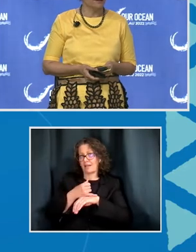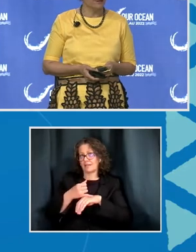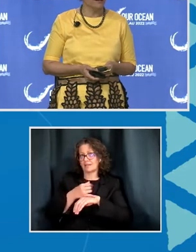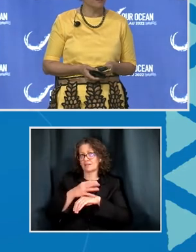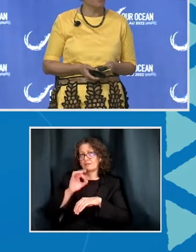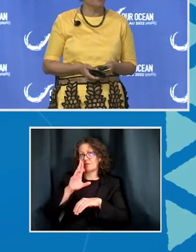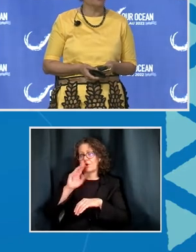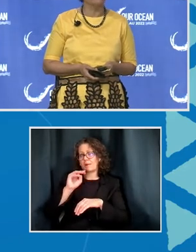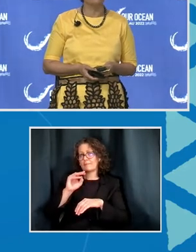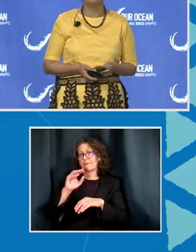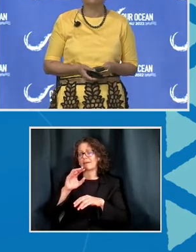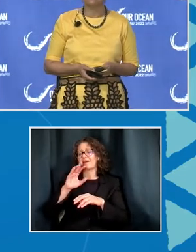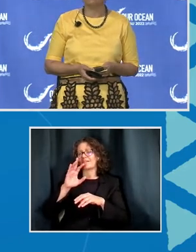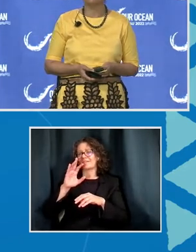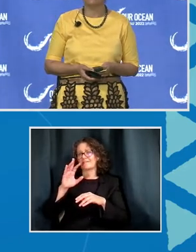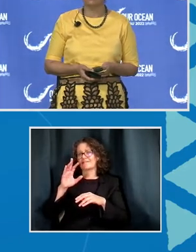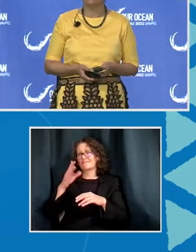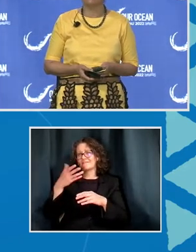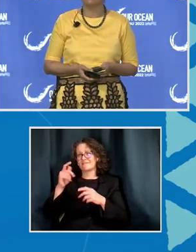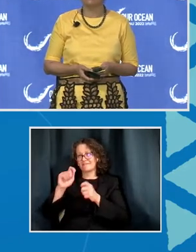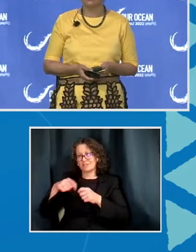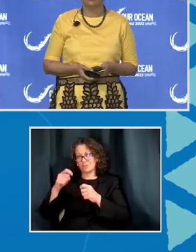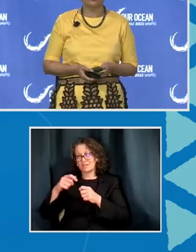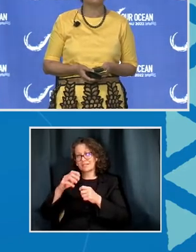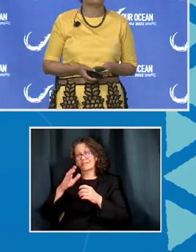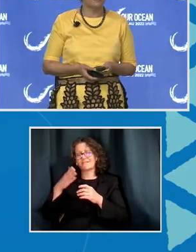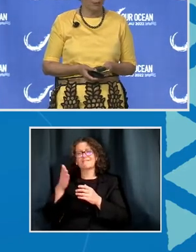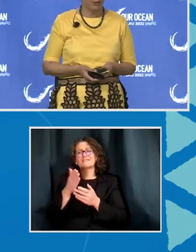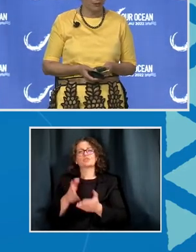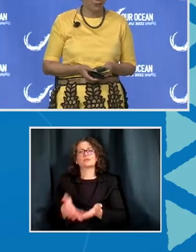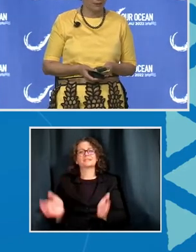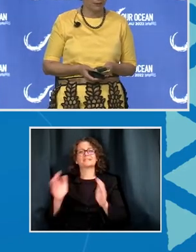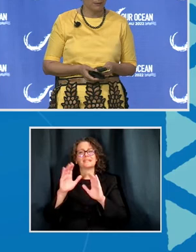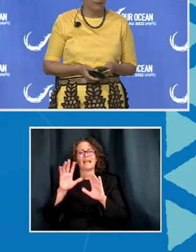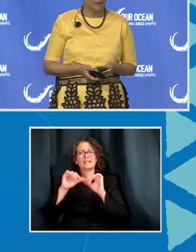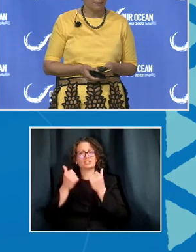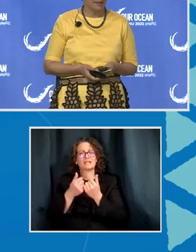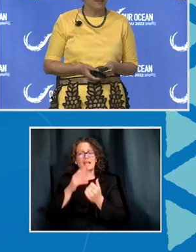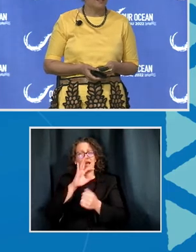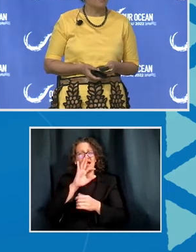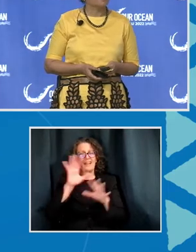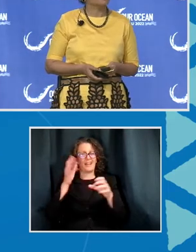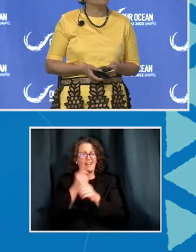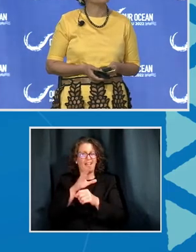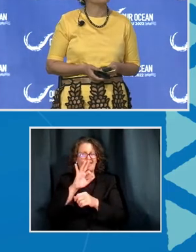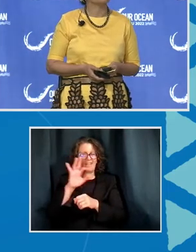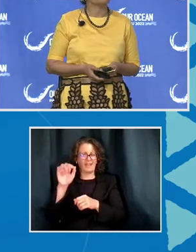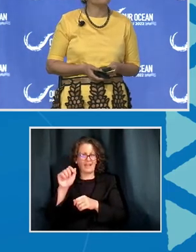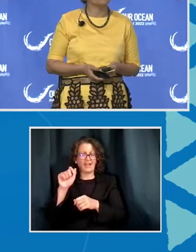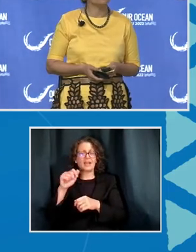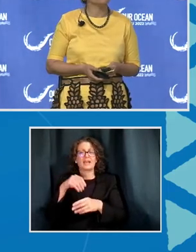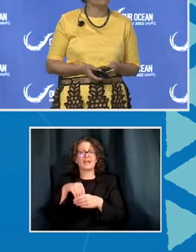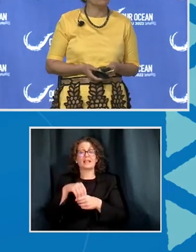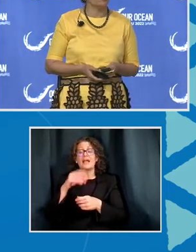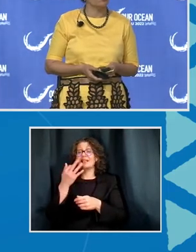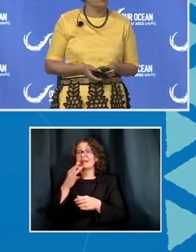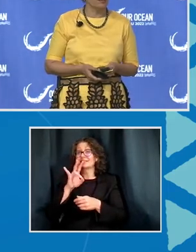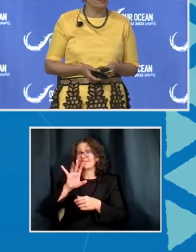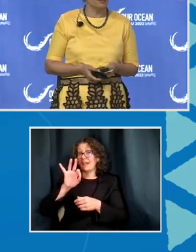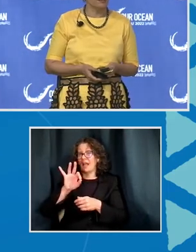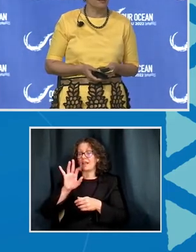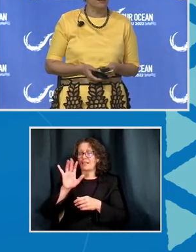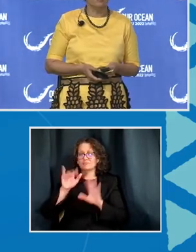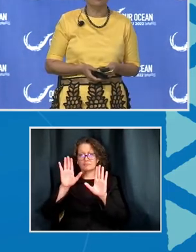the FFA, in 1979, was exceptional. It's our Pacific story of